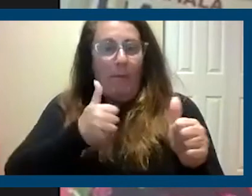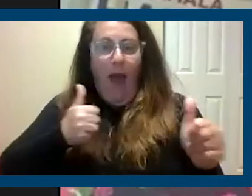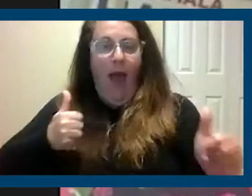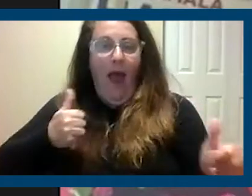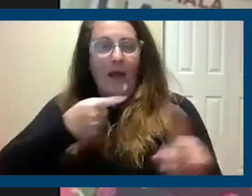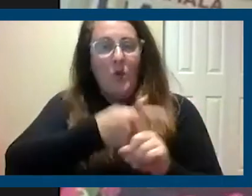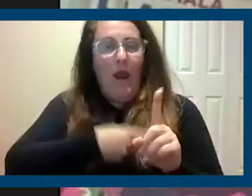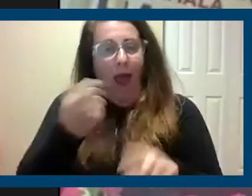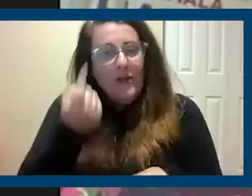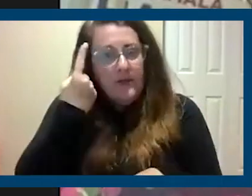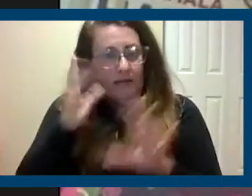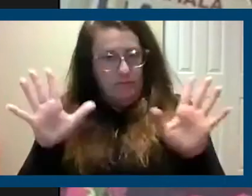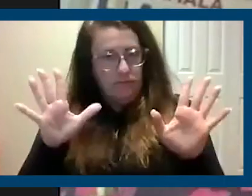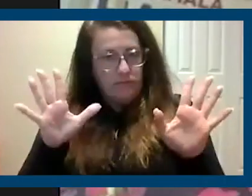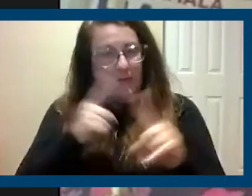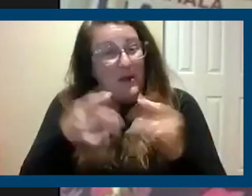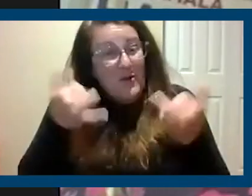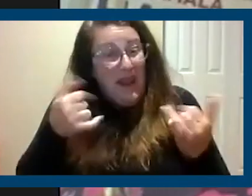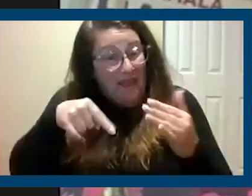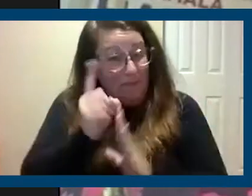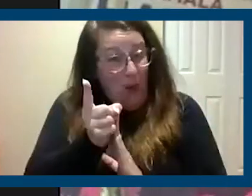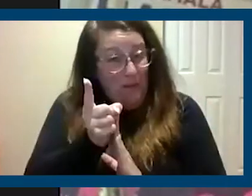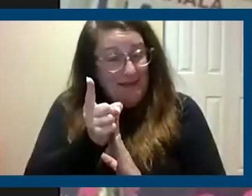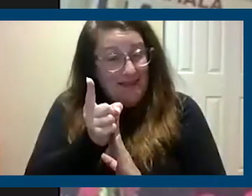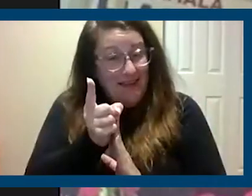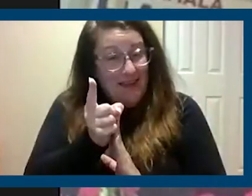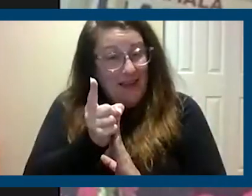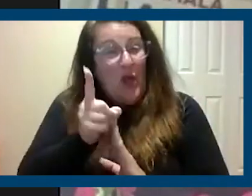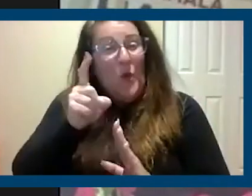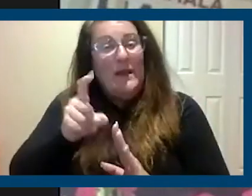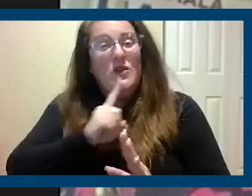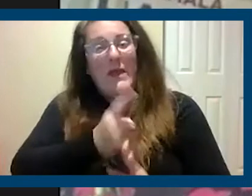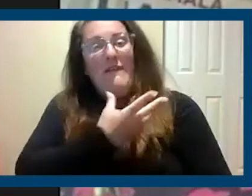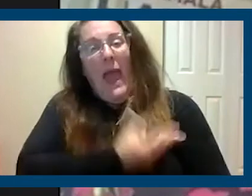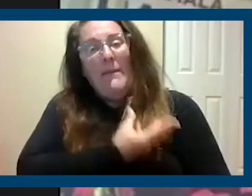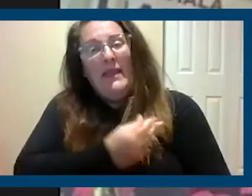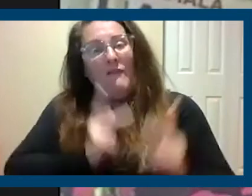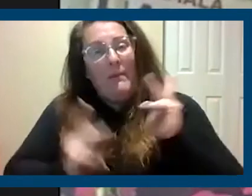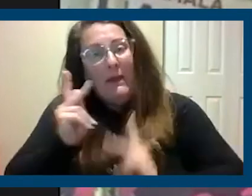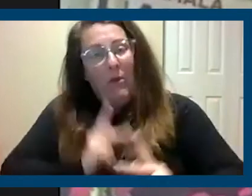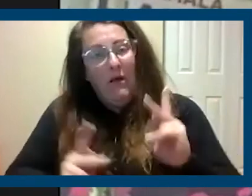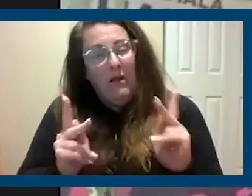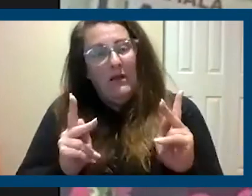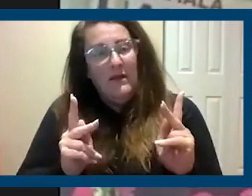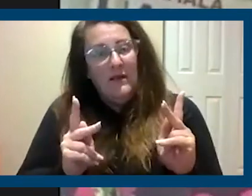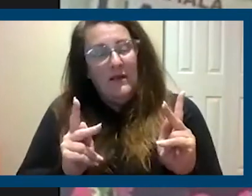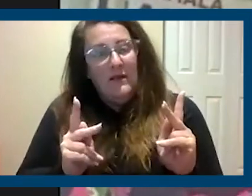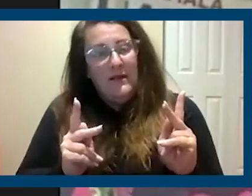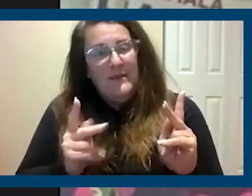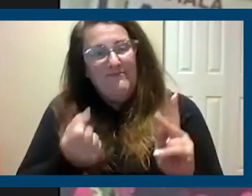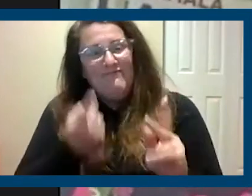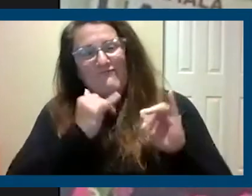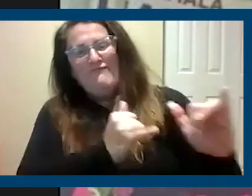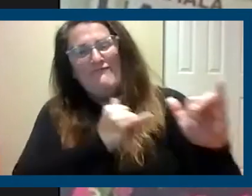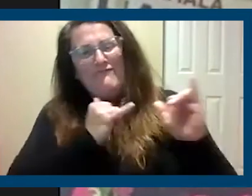understand that, but I think at this moment, we have, have to have empathy for people and understand people are really seriously